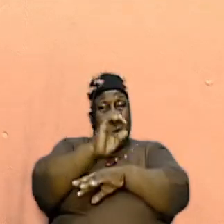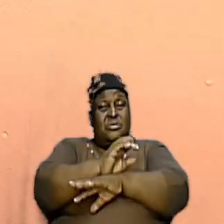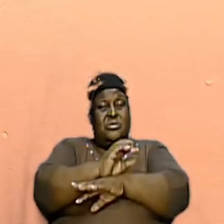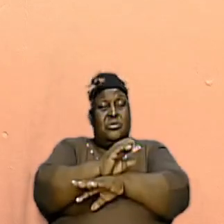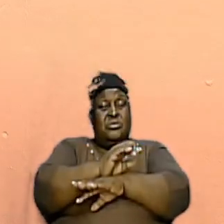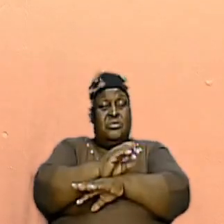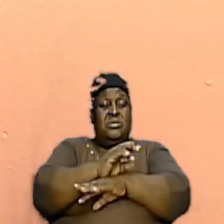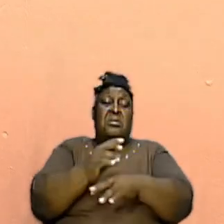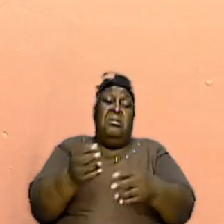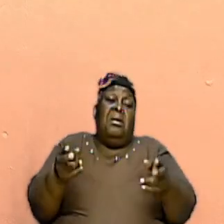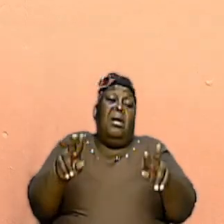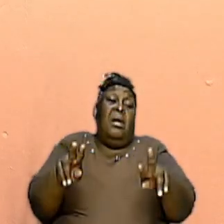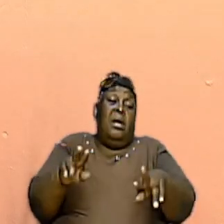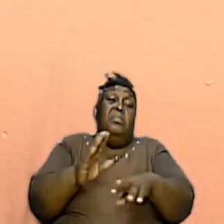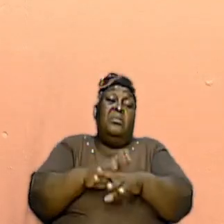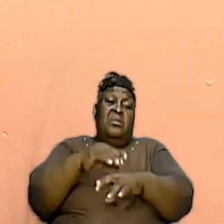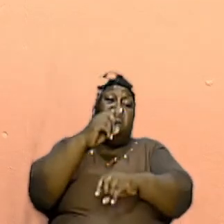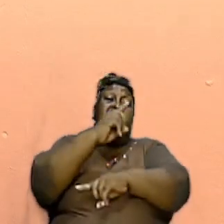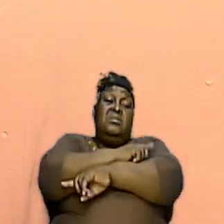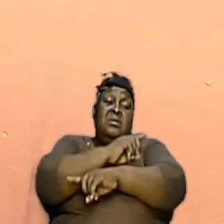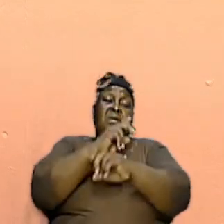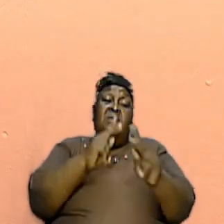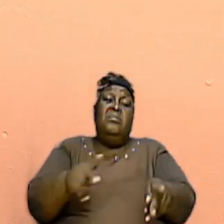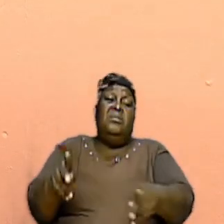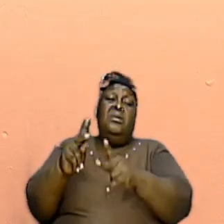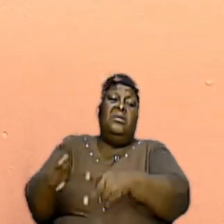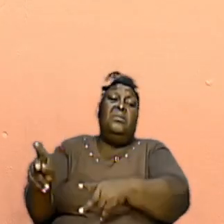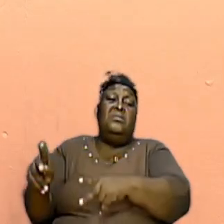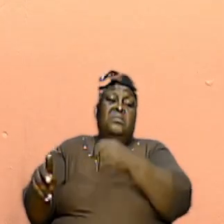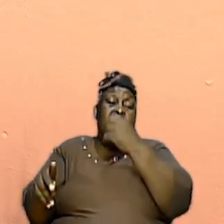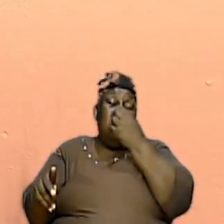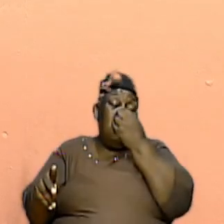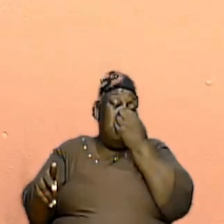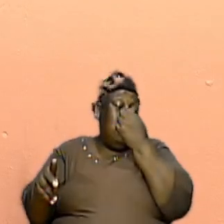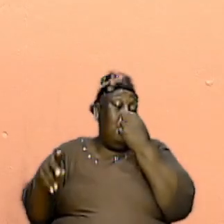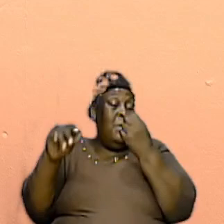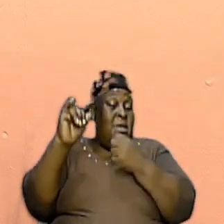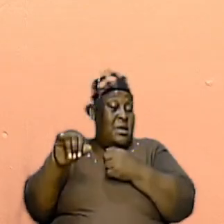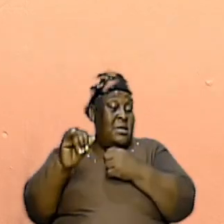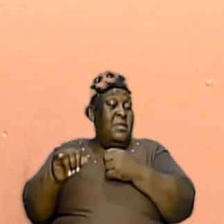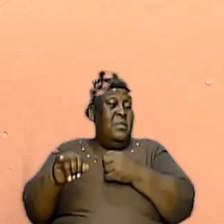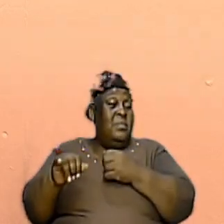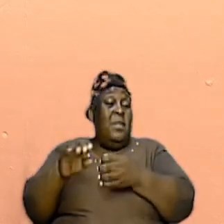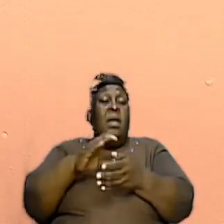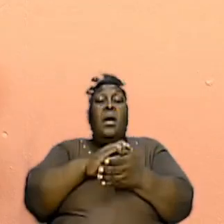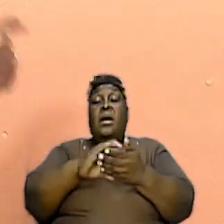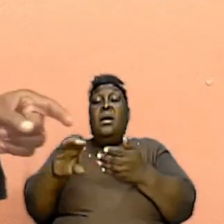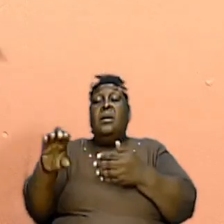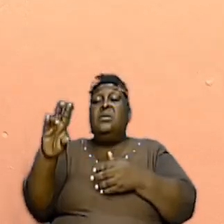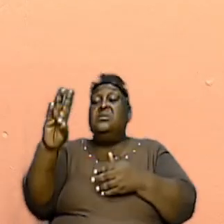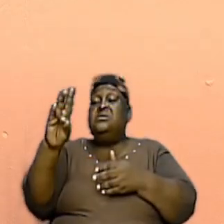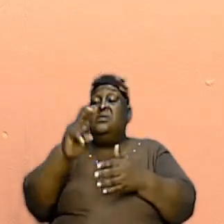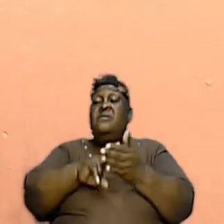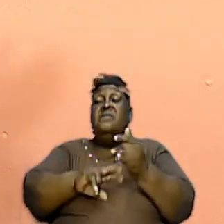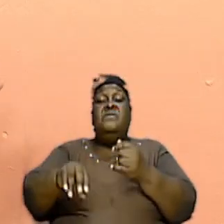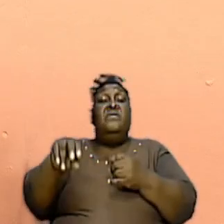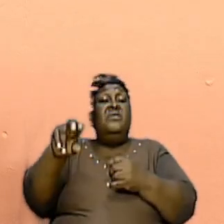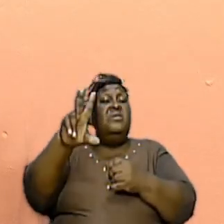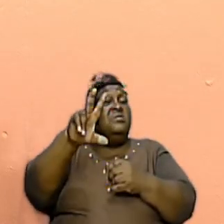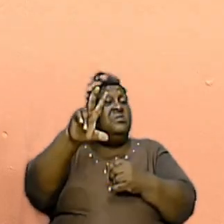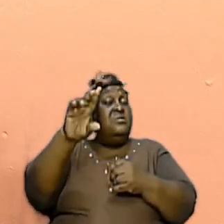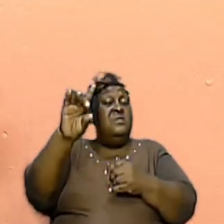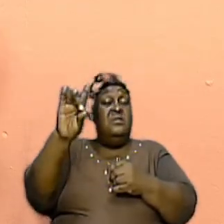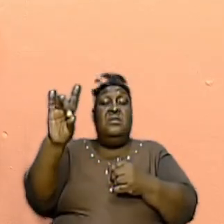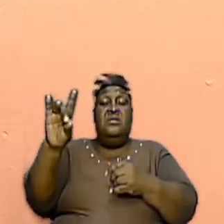but it happened on the day of Pentecost so here the church is on the day of Pentecost but yet still Acts 7 and verse 38 says the